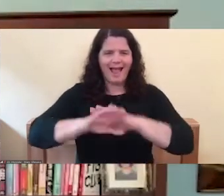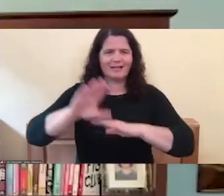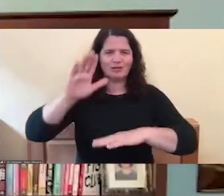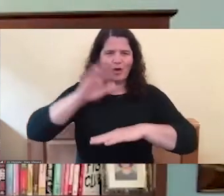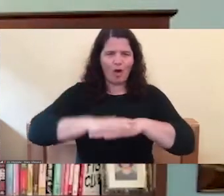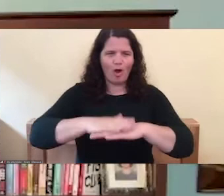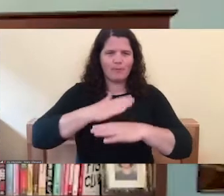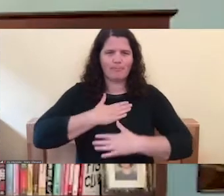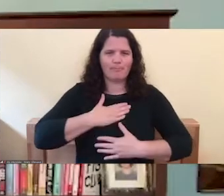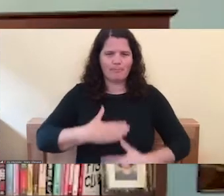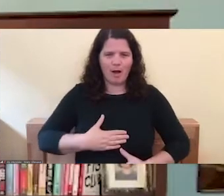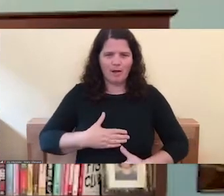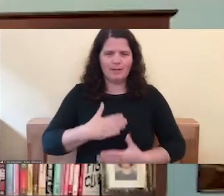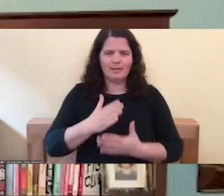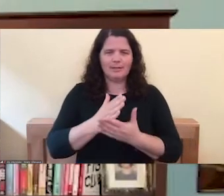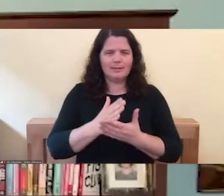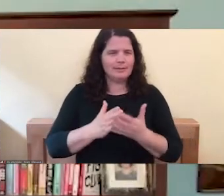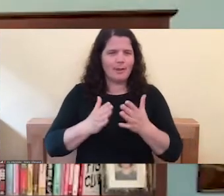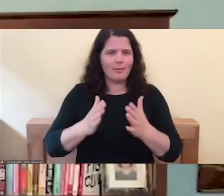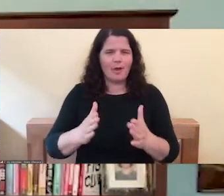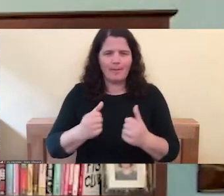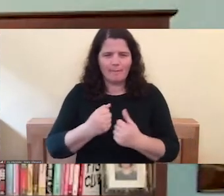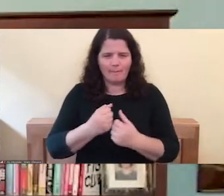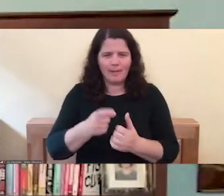that makes you feel strong and empowered.